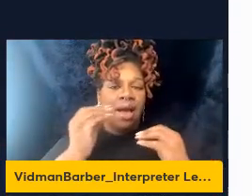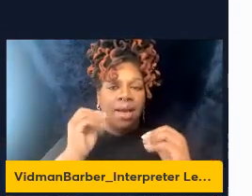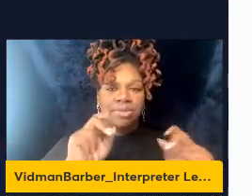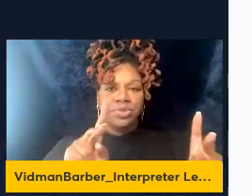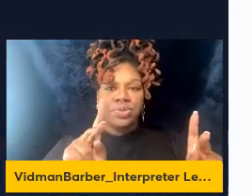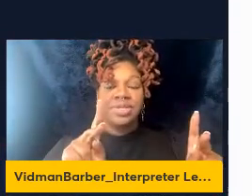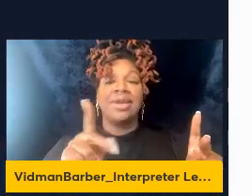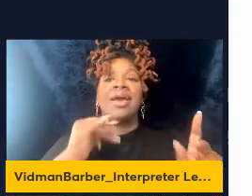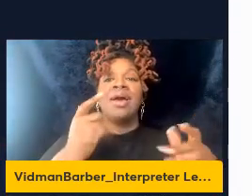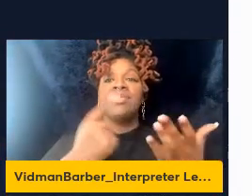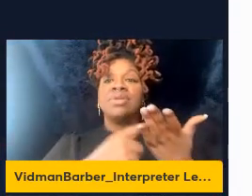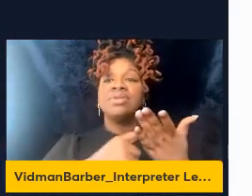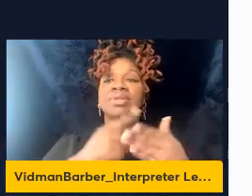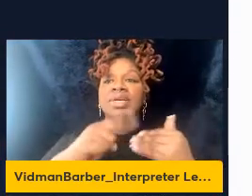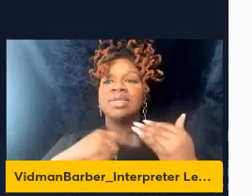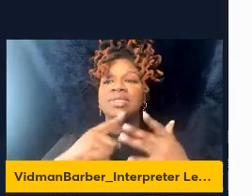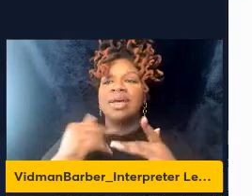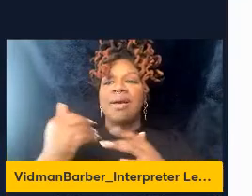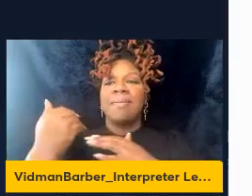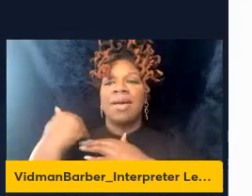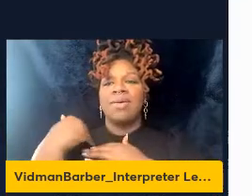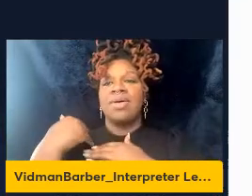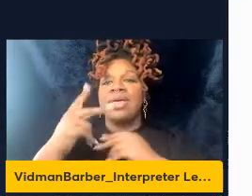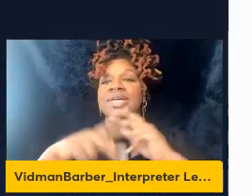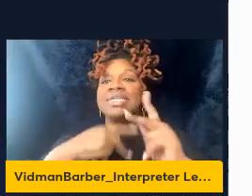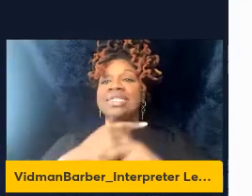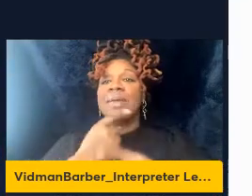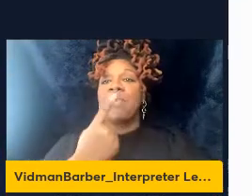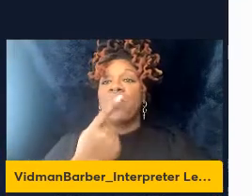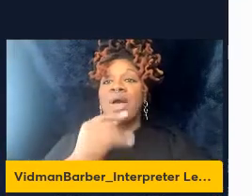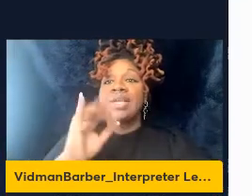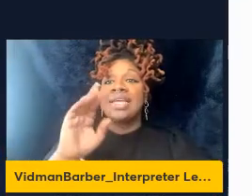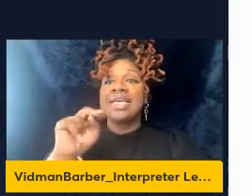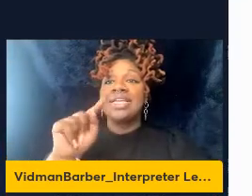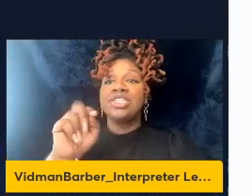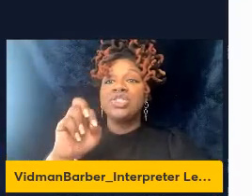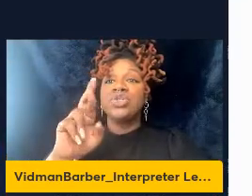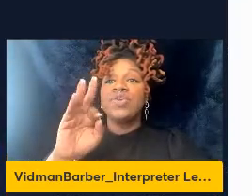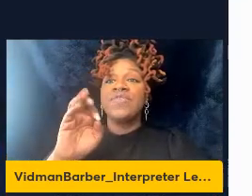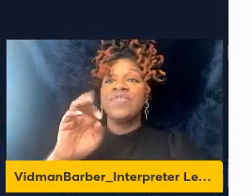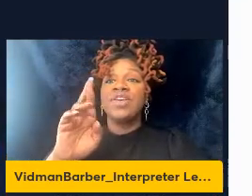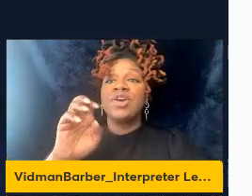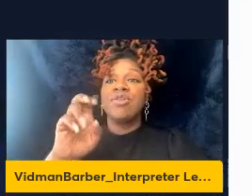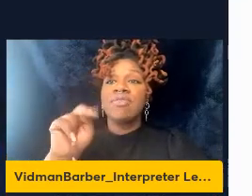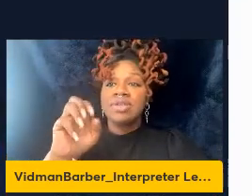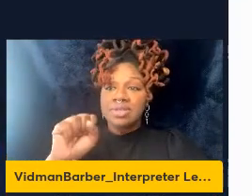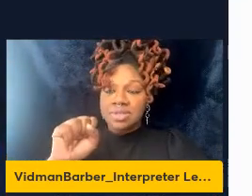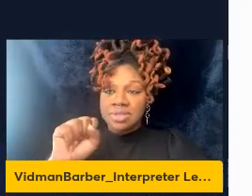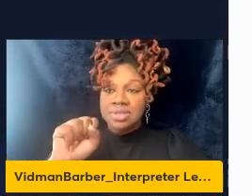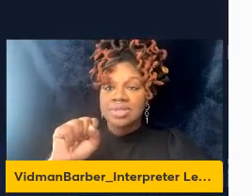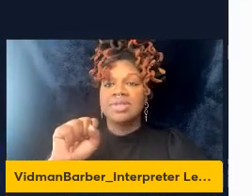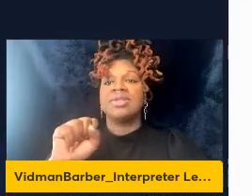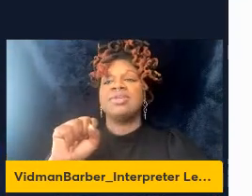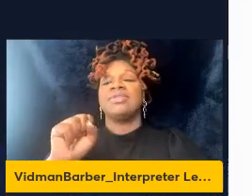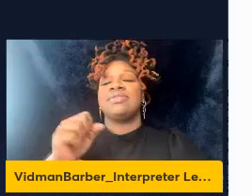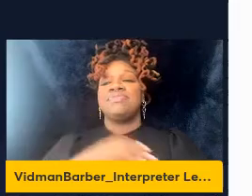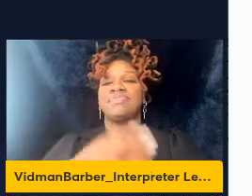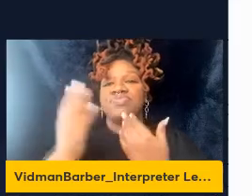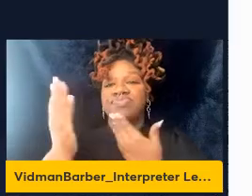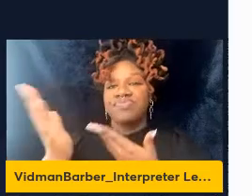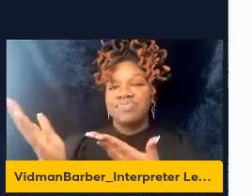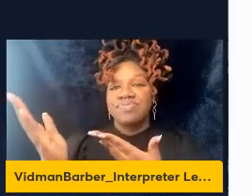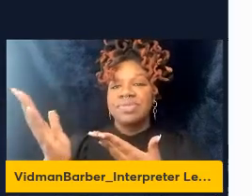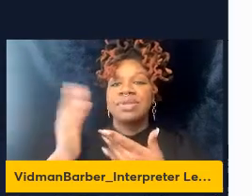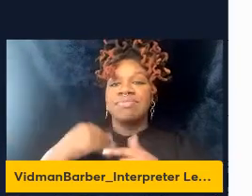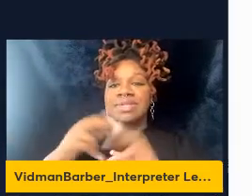talk to you about the role of type 1 interference and MAP signaling in the generation of tissue resident memory CDA